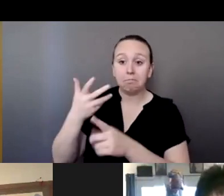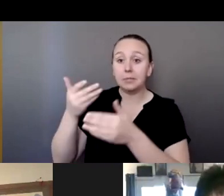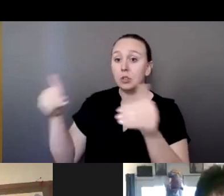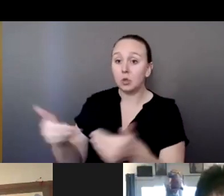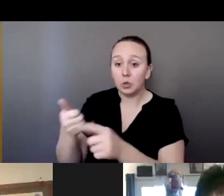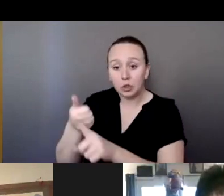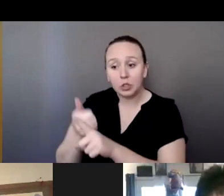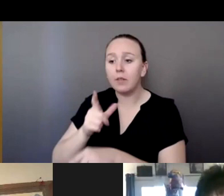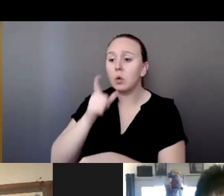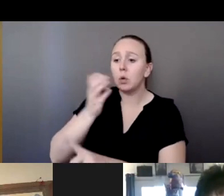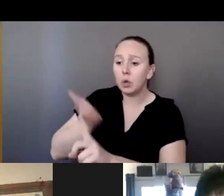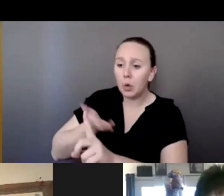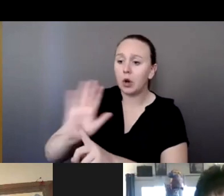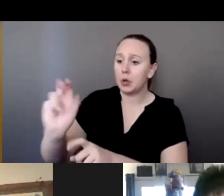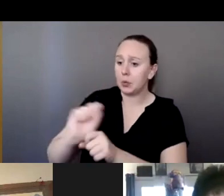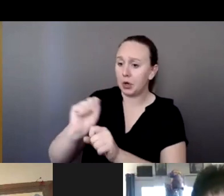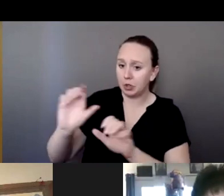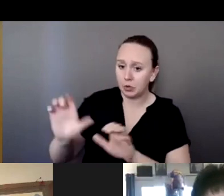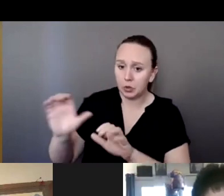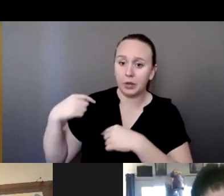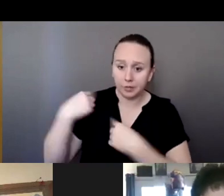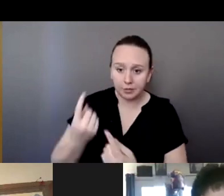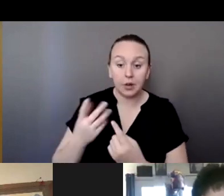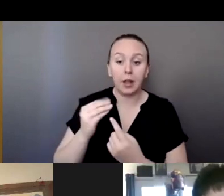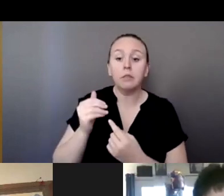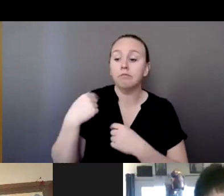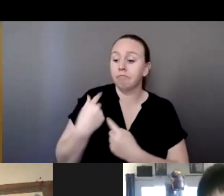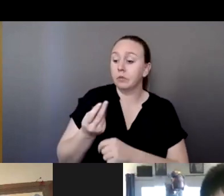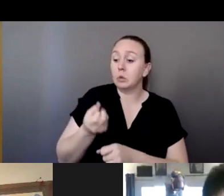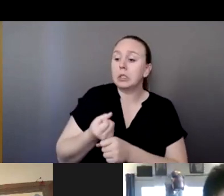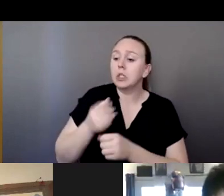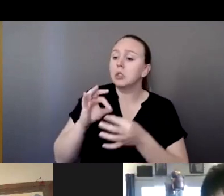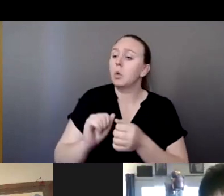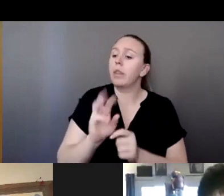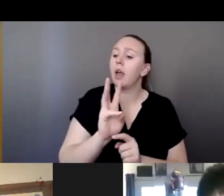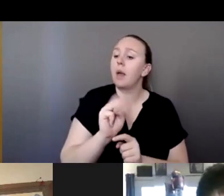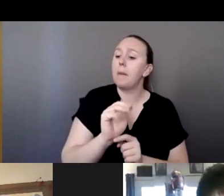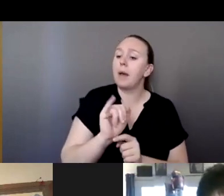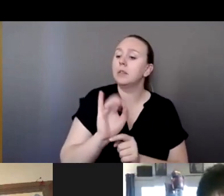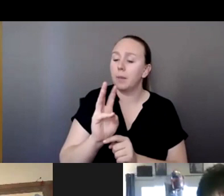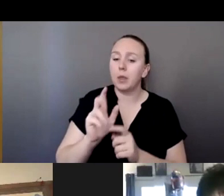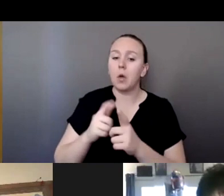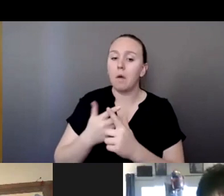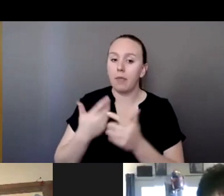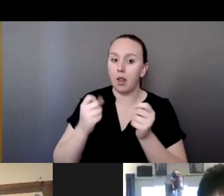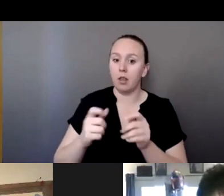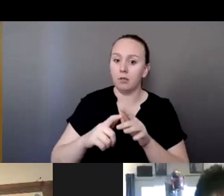been doing over the last few years around MMIW and then we can go from there. So thank you for joining us.